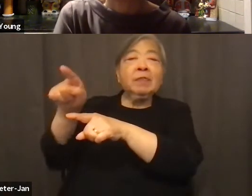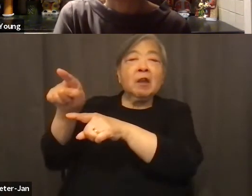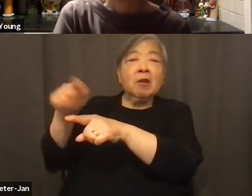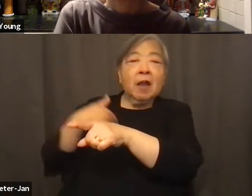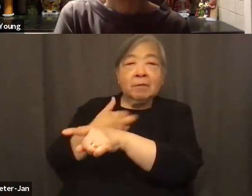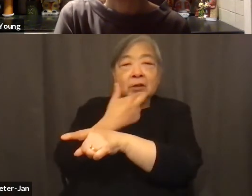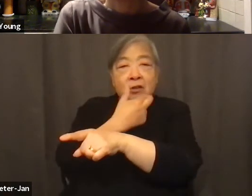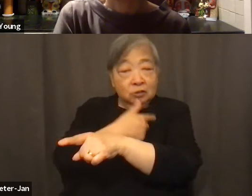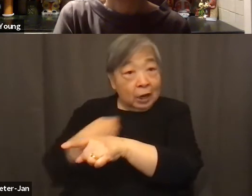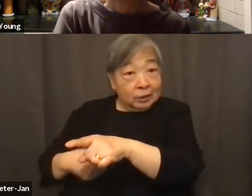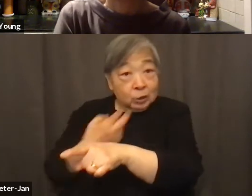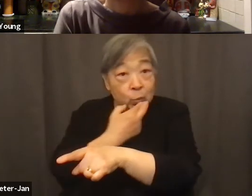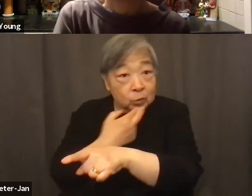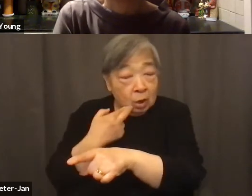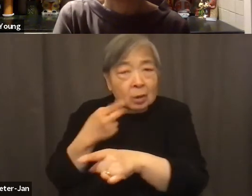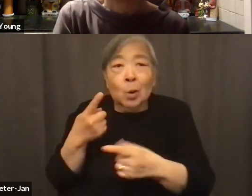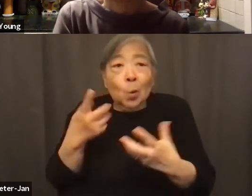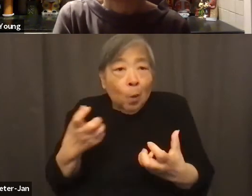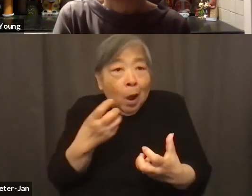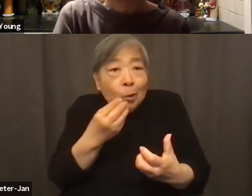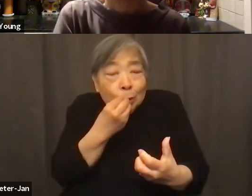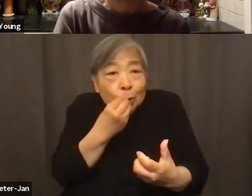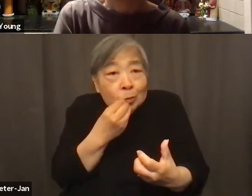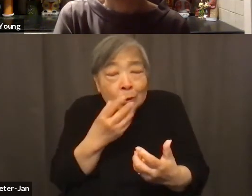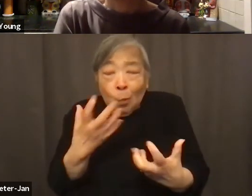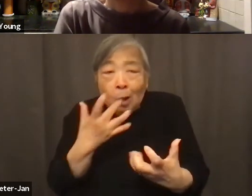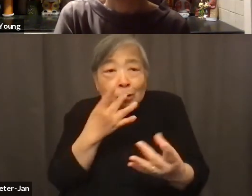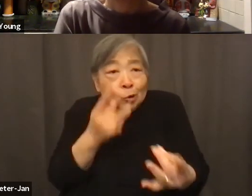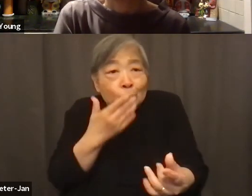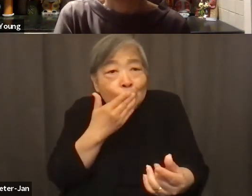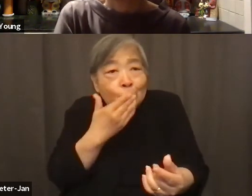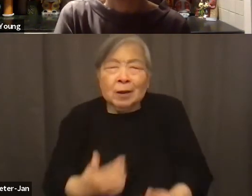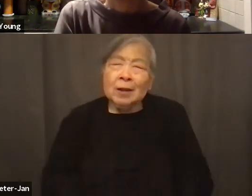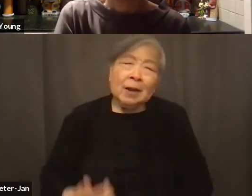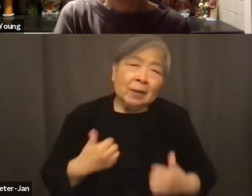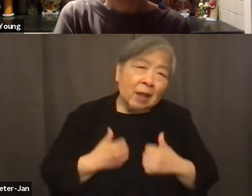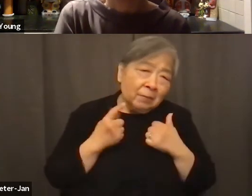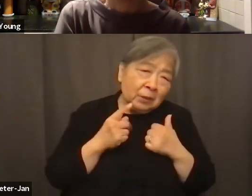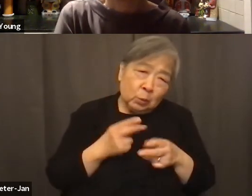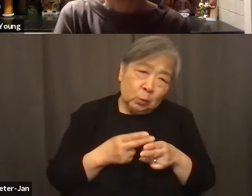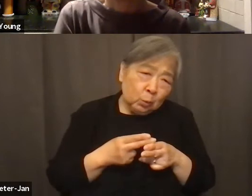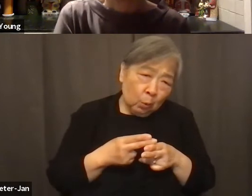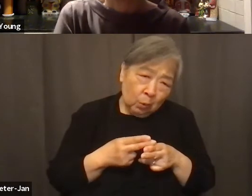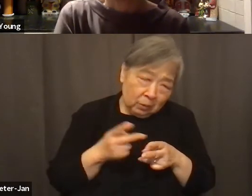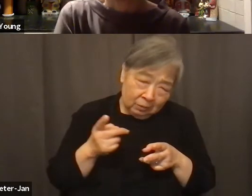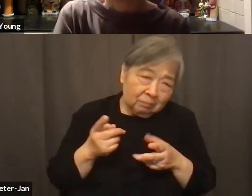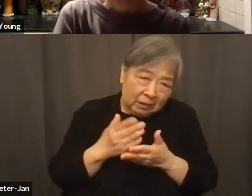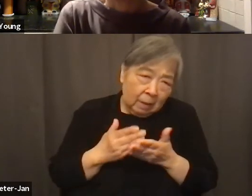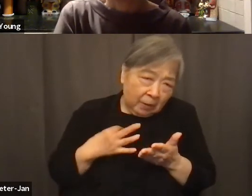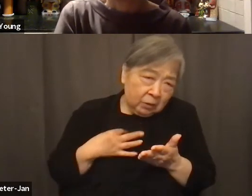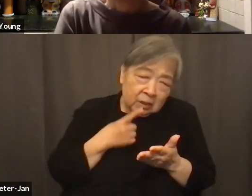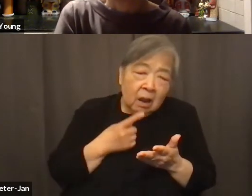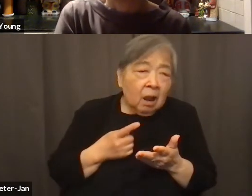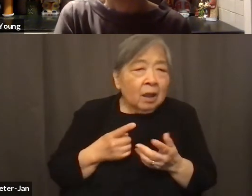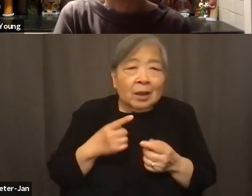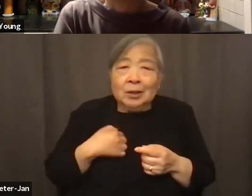And so if you want to enjoy good food, life is too short as some of the volunteer is saying, launching a campaign. You don't need